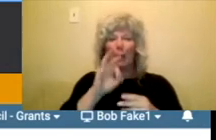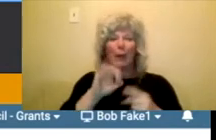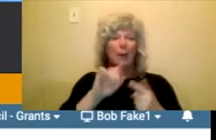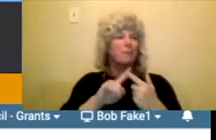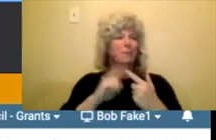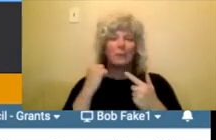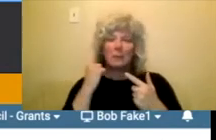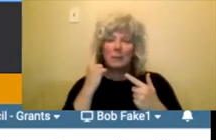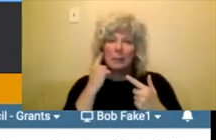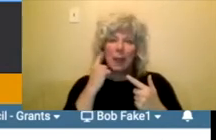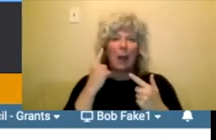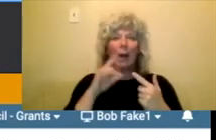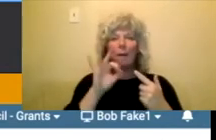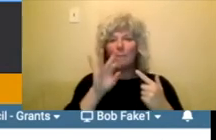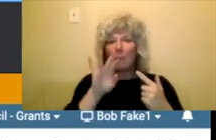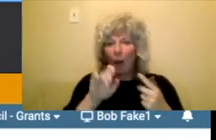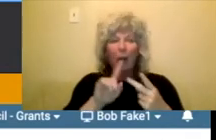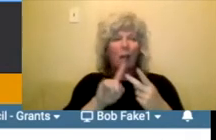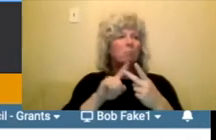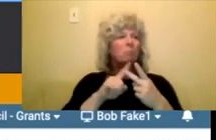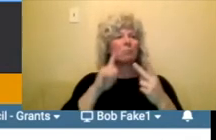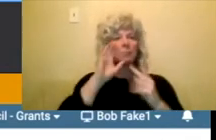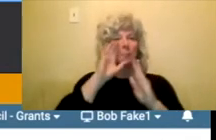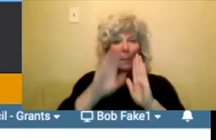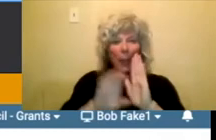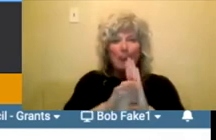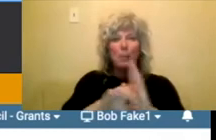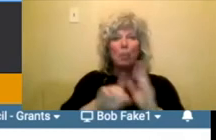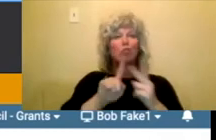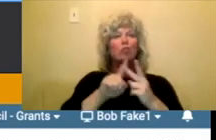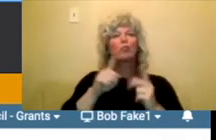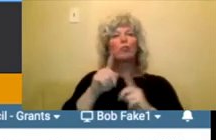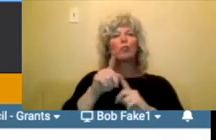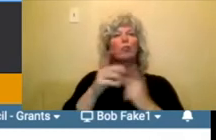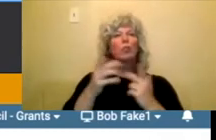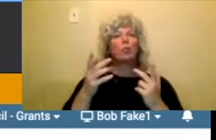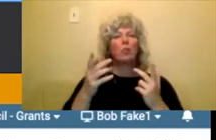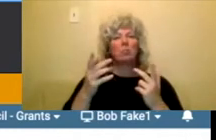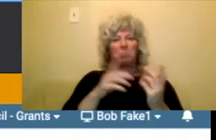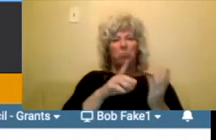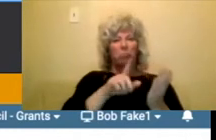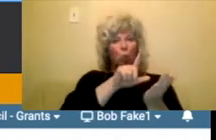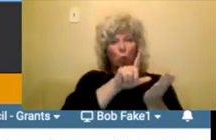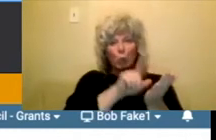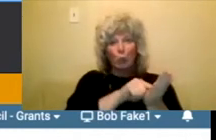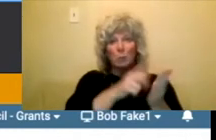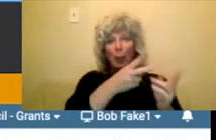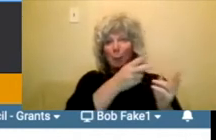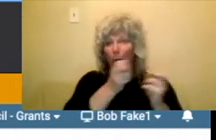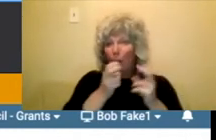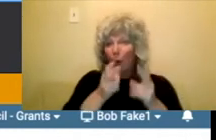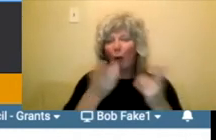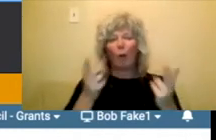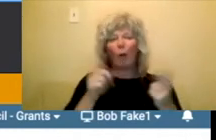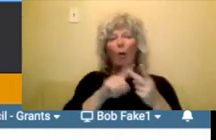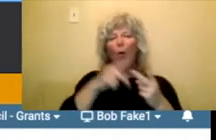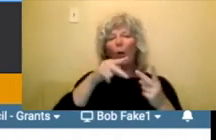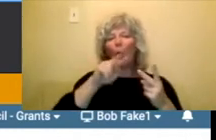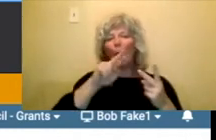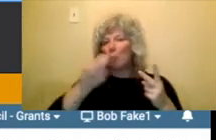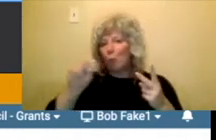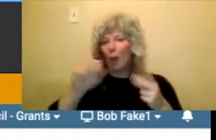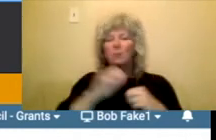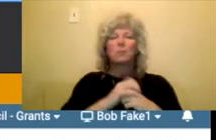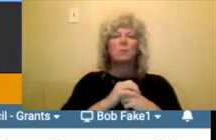images, press clippings. Um, there's another sort of area where you can,